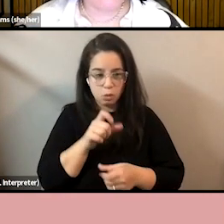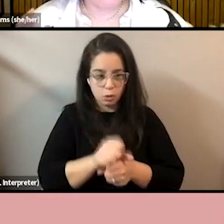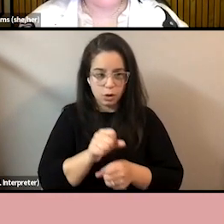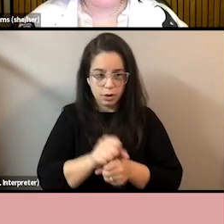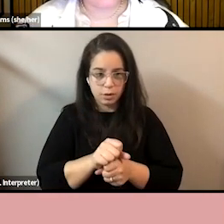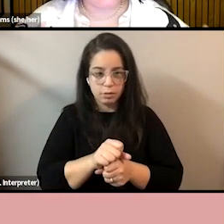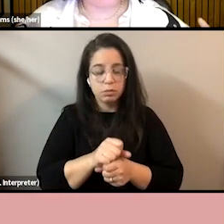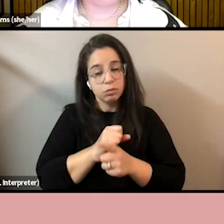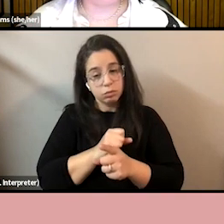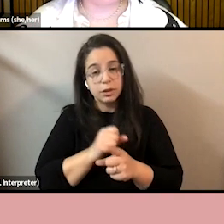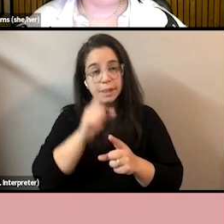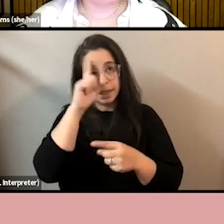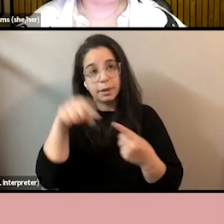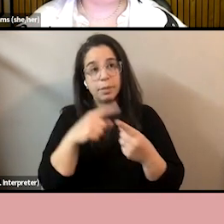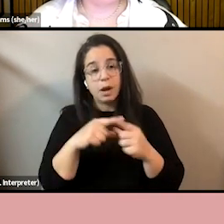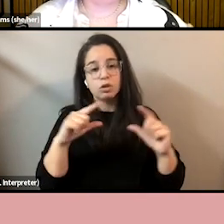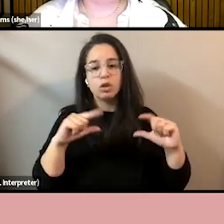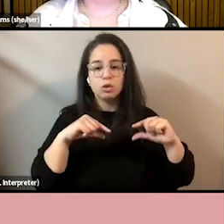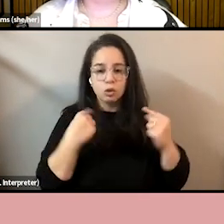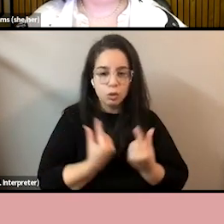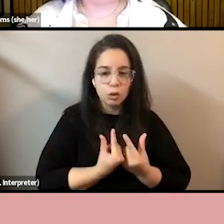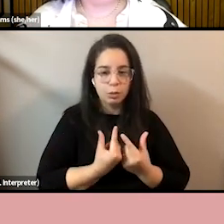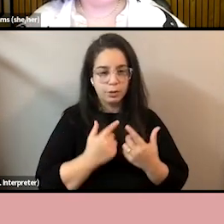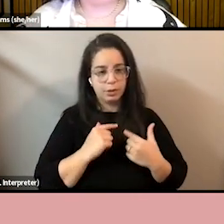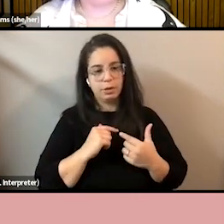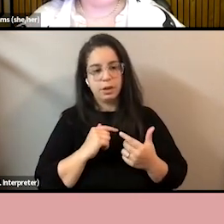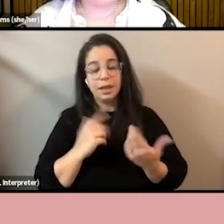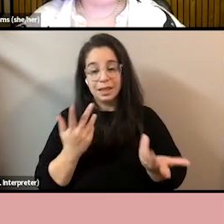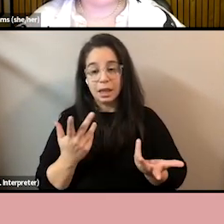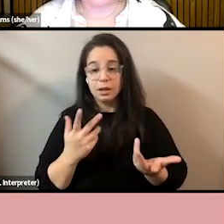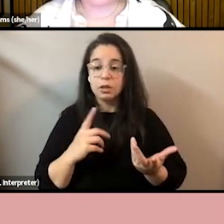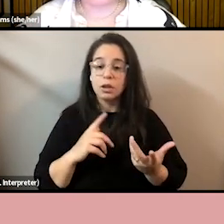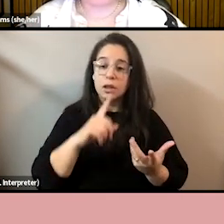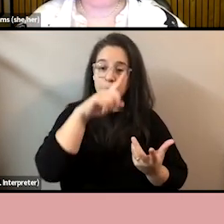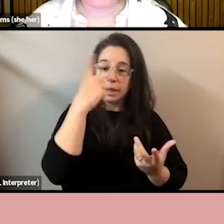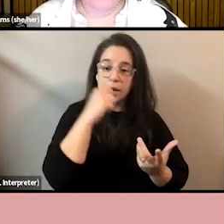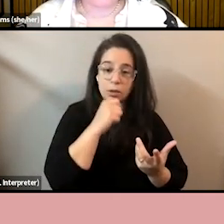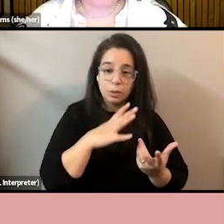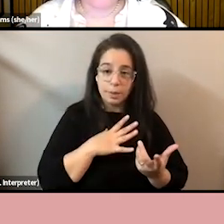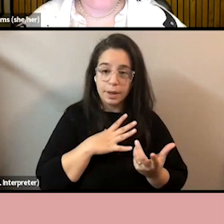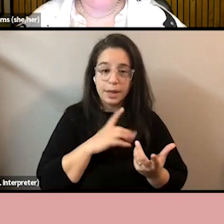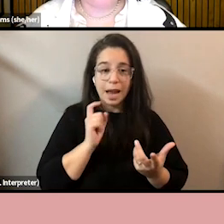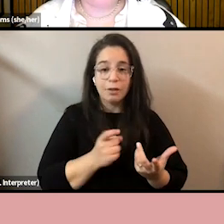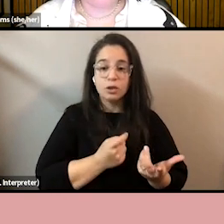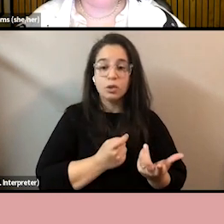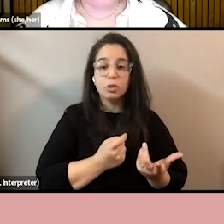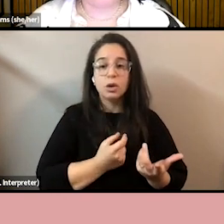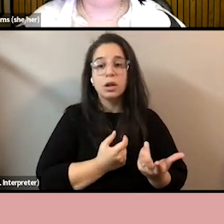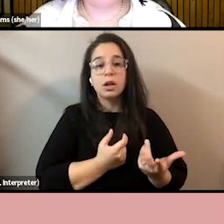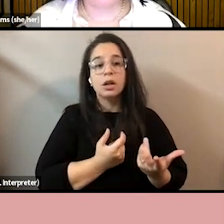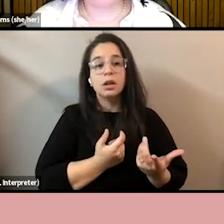If you want to think about it in group terms, it means that black women have to wait. And by wait, I mean work